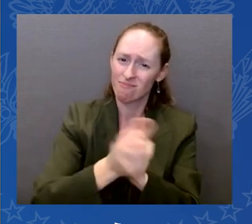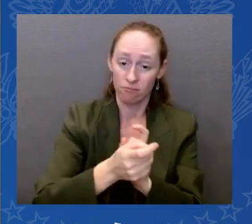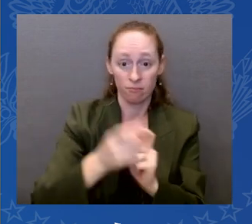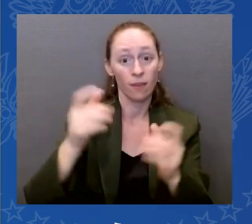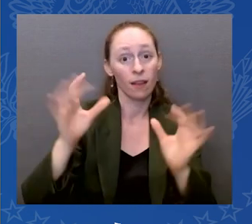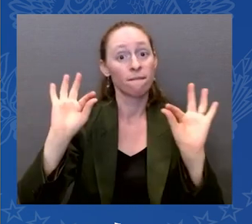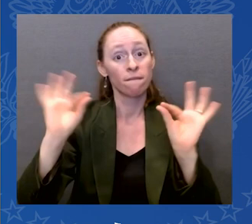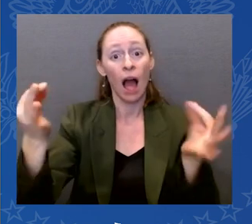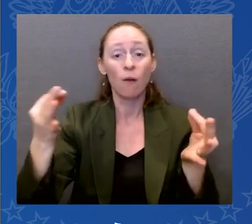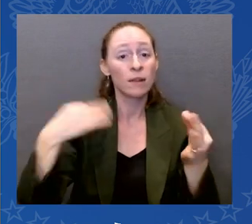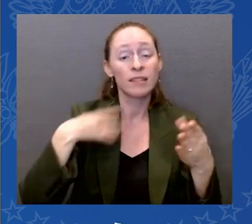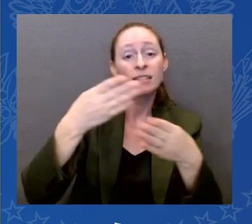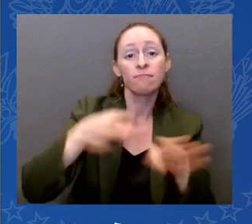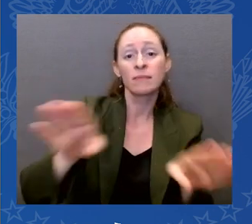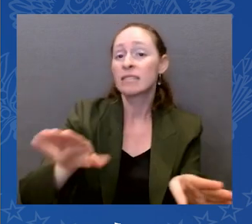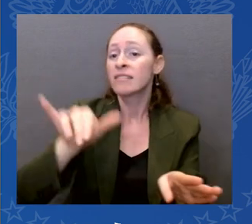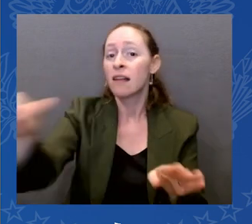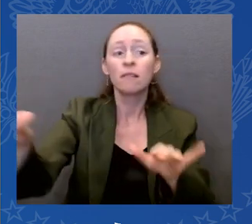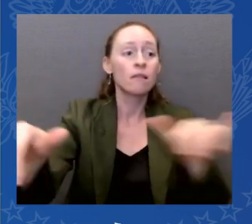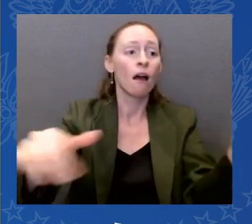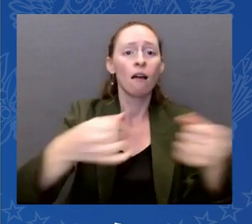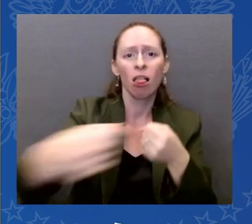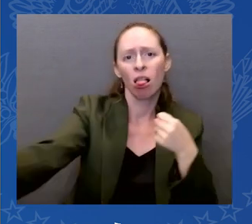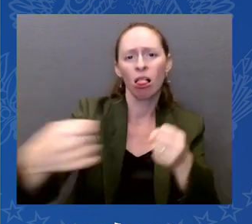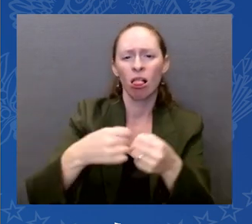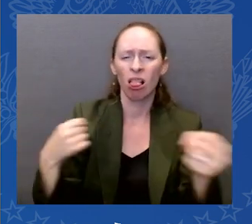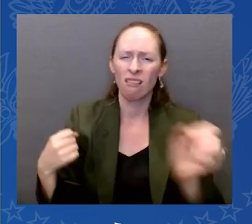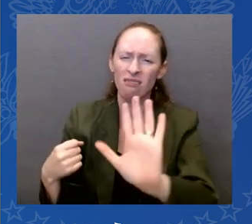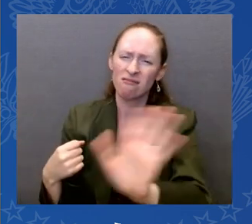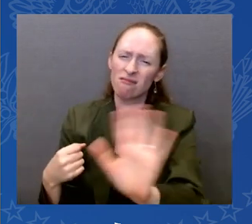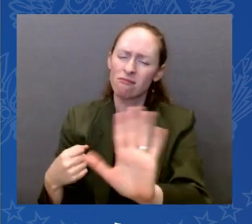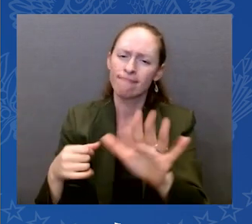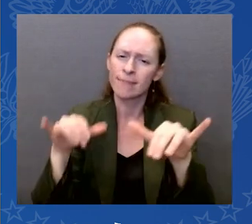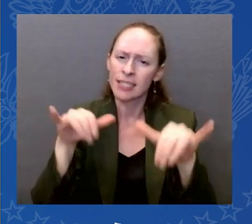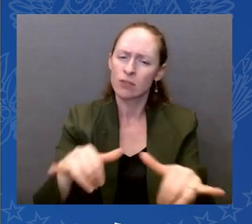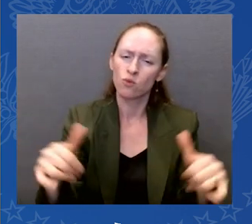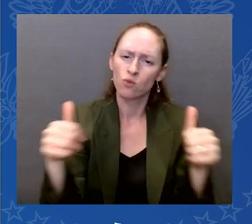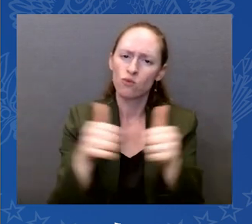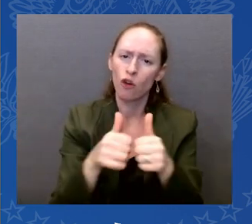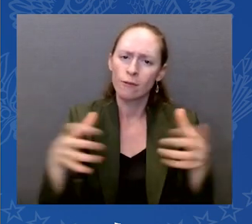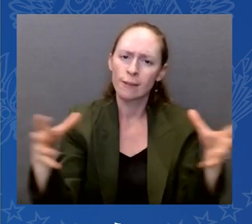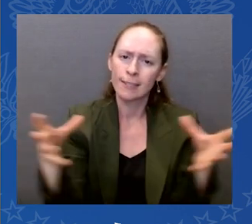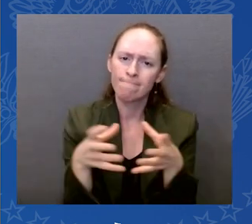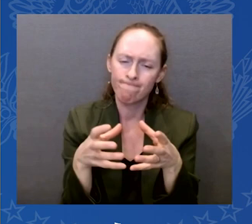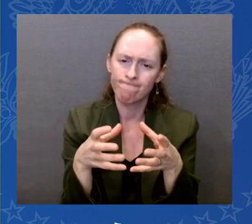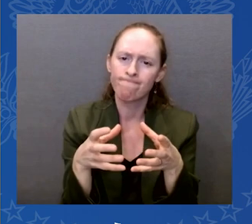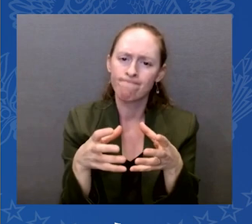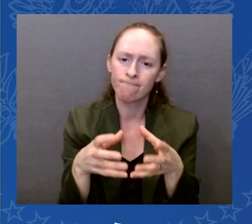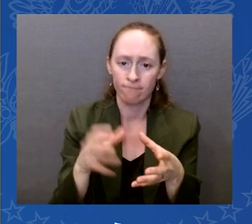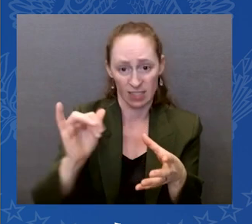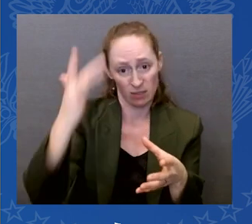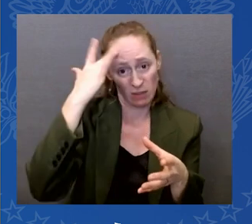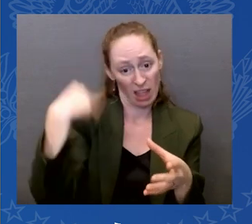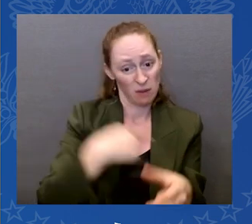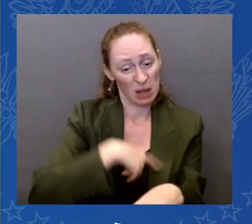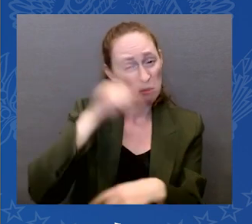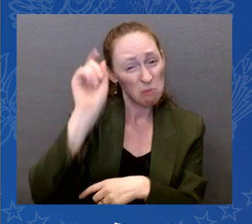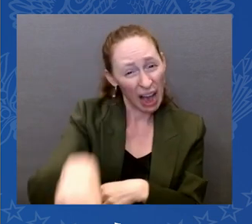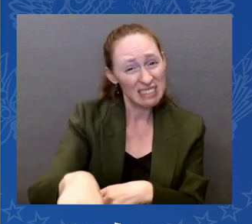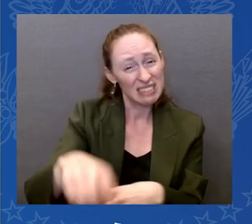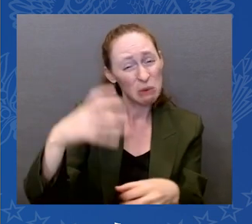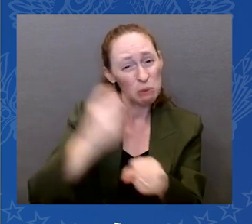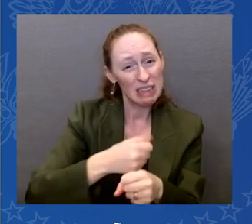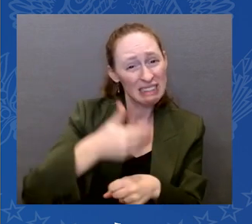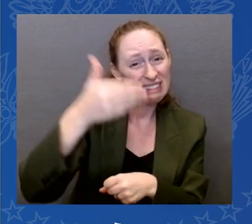That's why we have to win this off-year election. And one more thing. It's long overdue